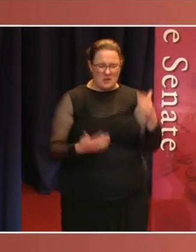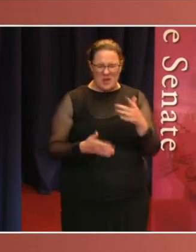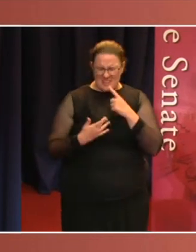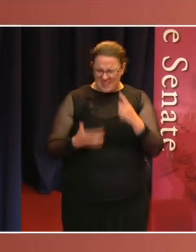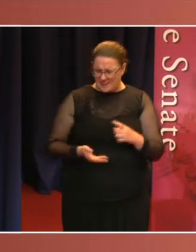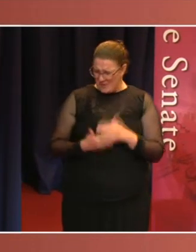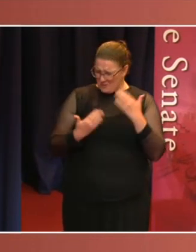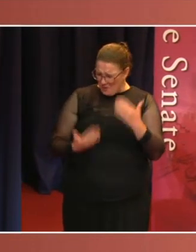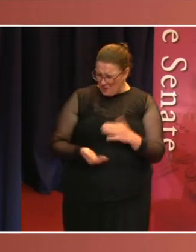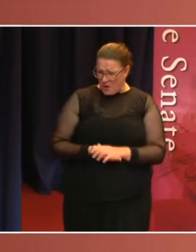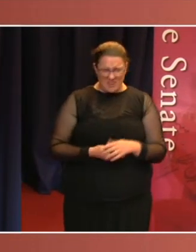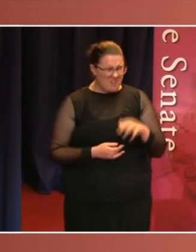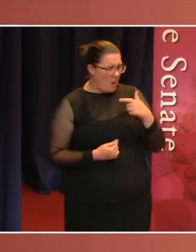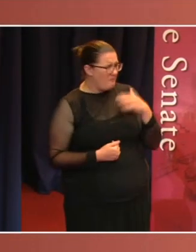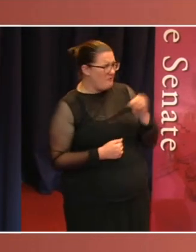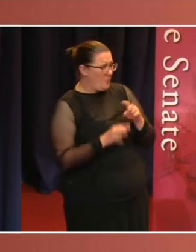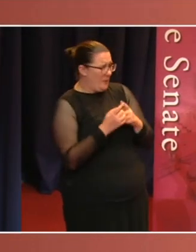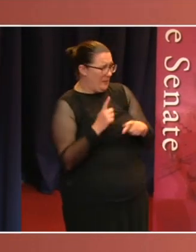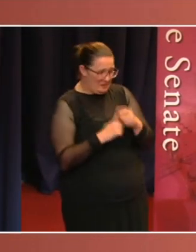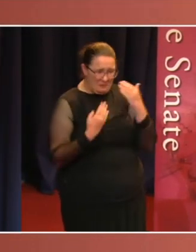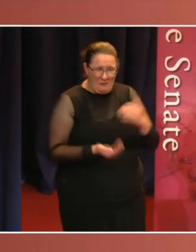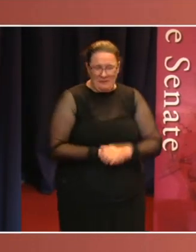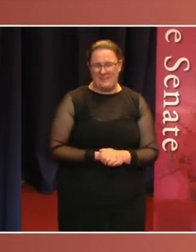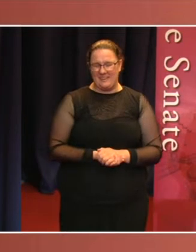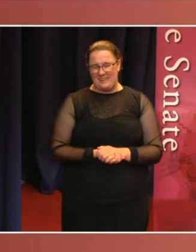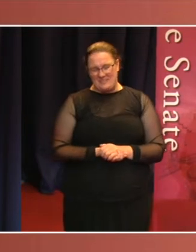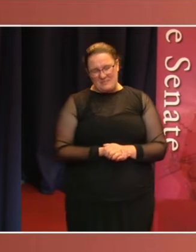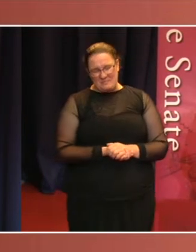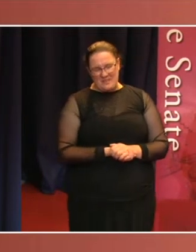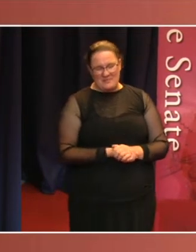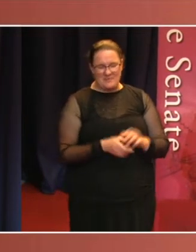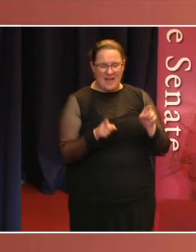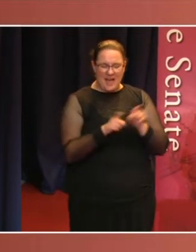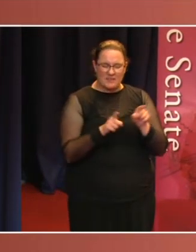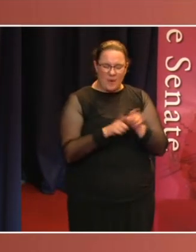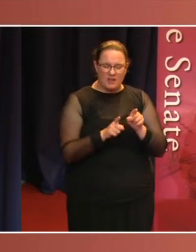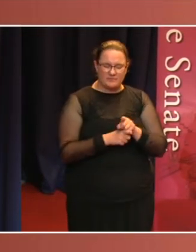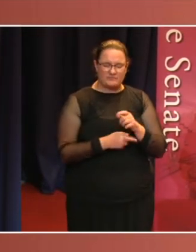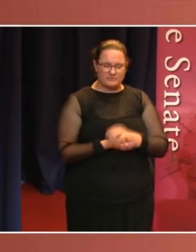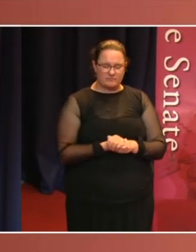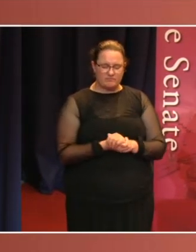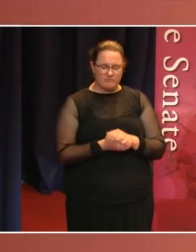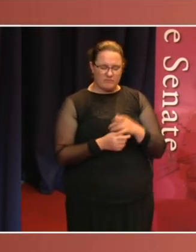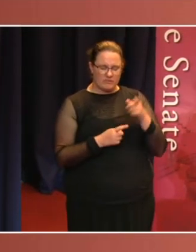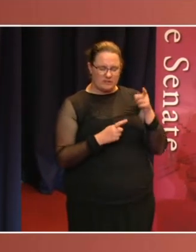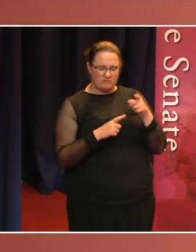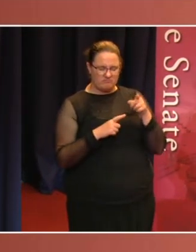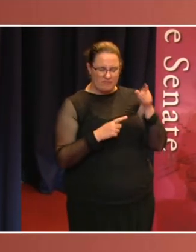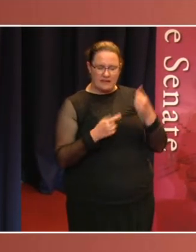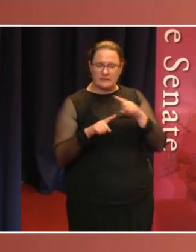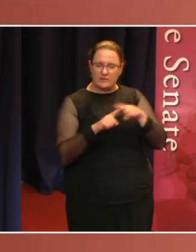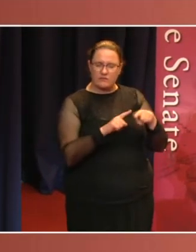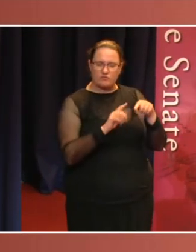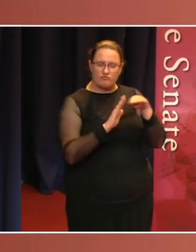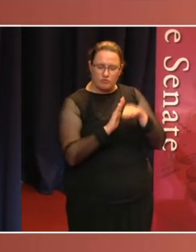for documents with continuing effect. Among them, the Haradine motion requiring departments and agencies table a list of